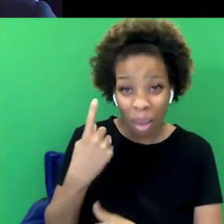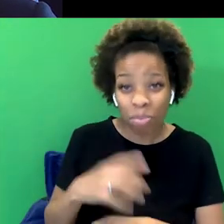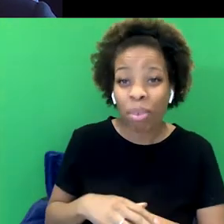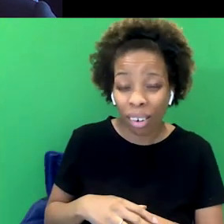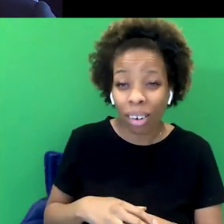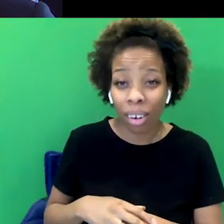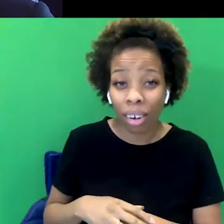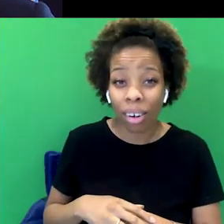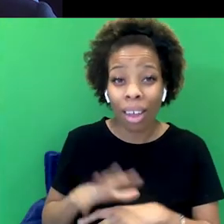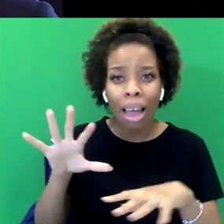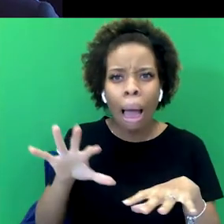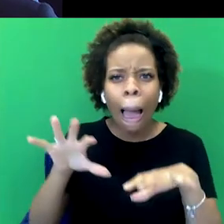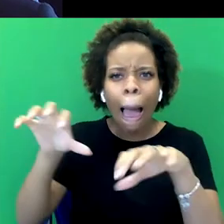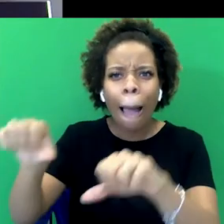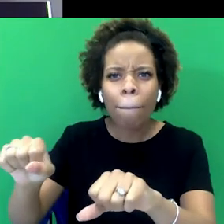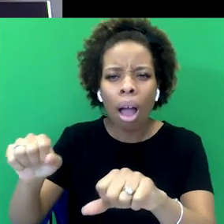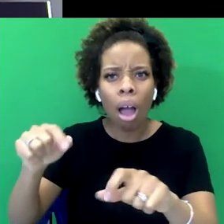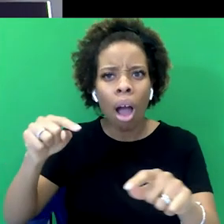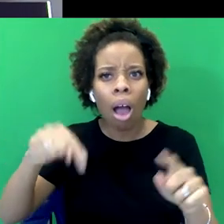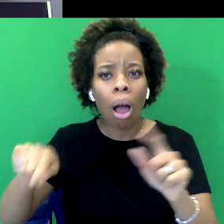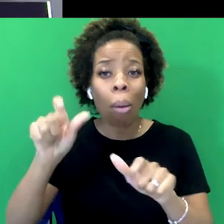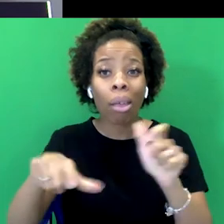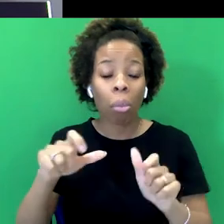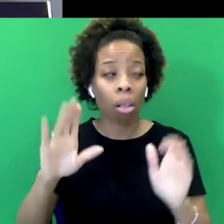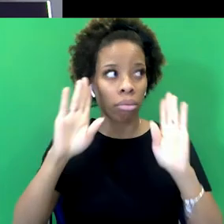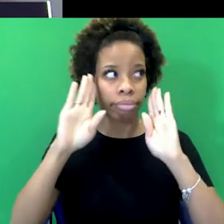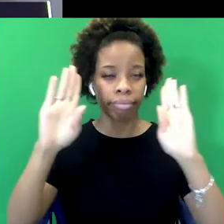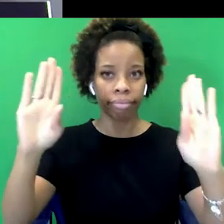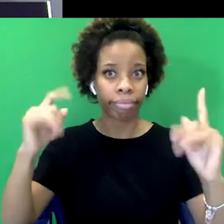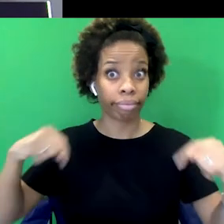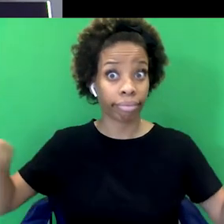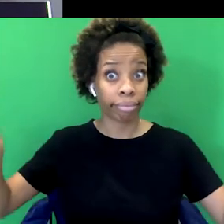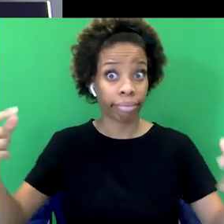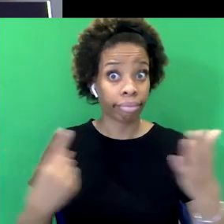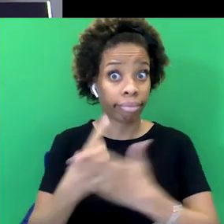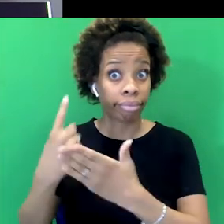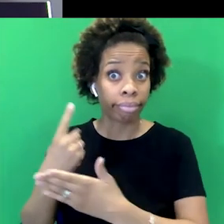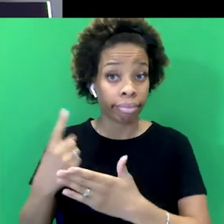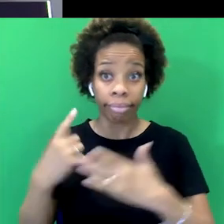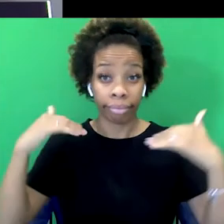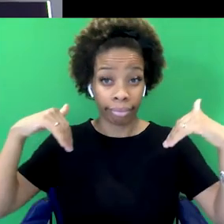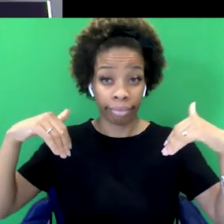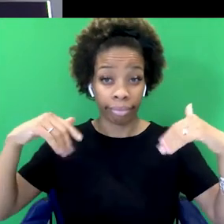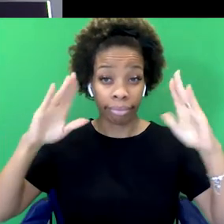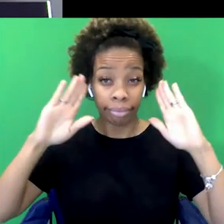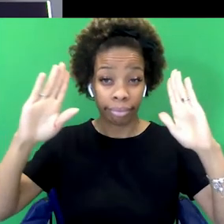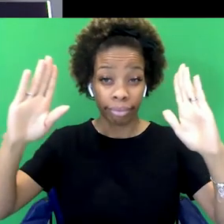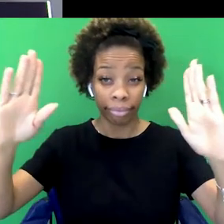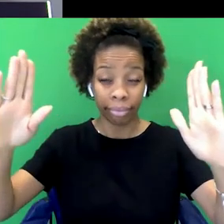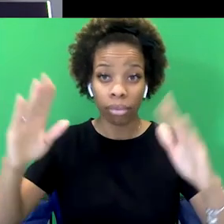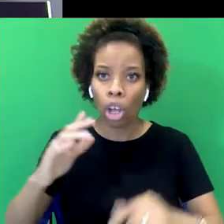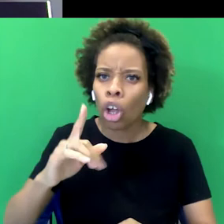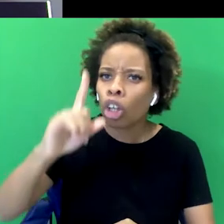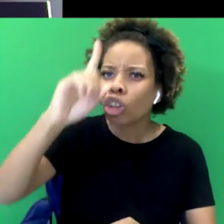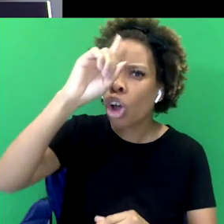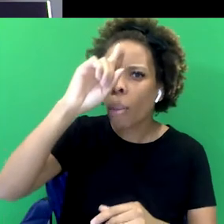there's such an amnesia around it. It's not confronted in the way, say, the Germans confront the Holocaust. I mean, they make films all the time about